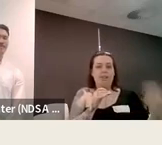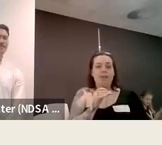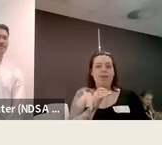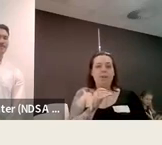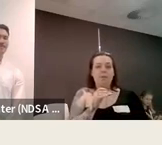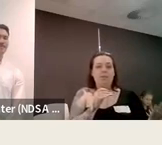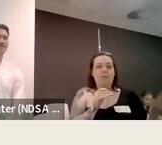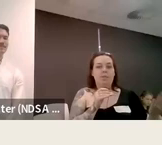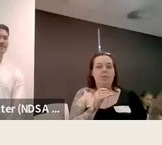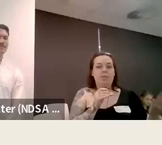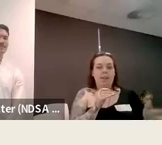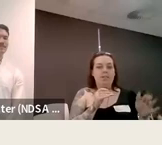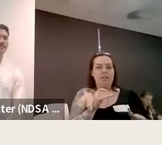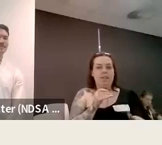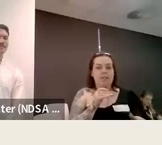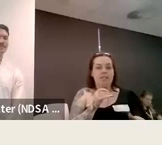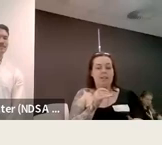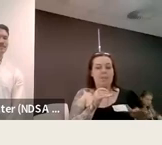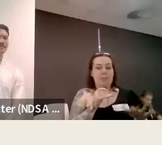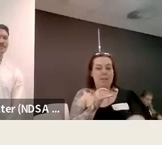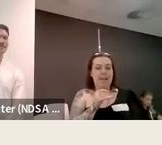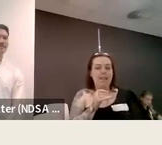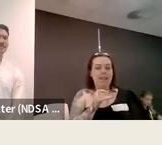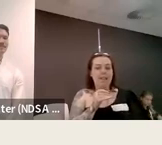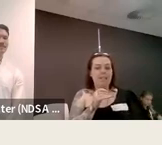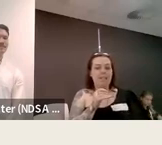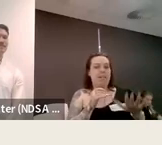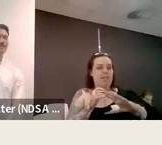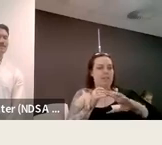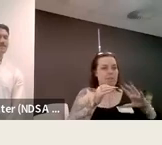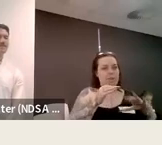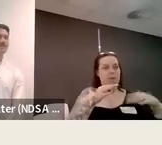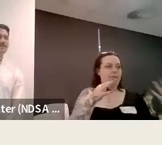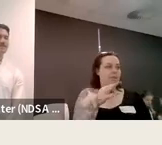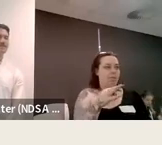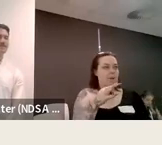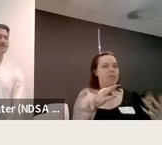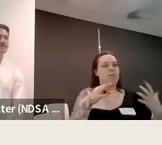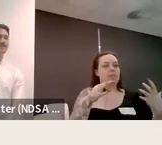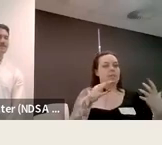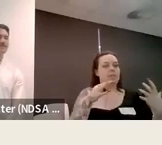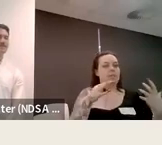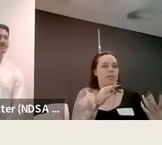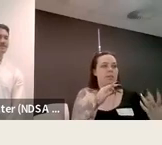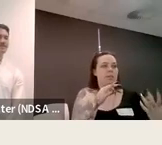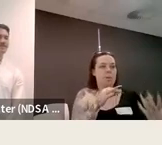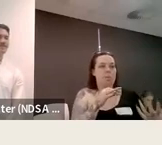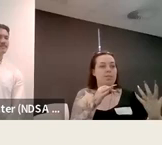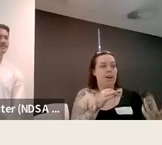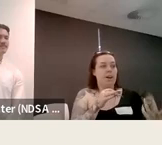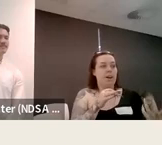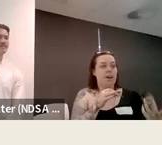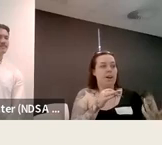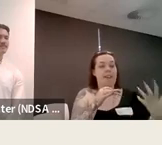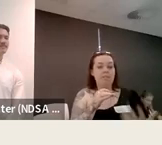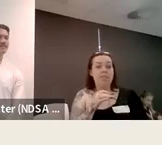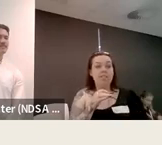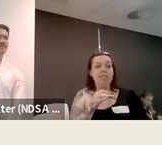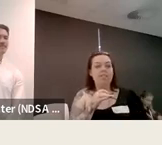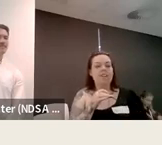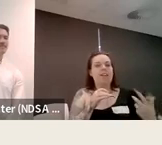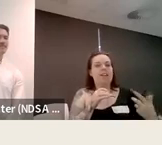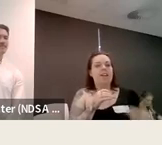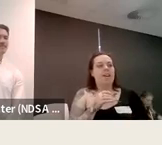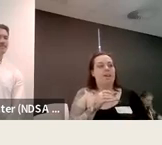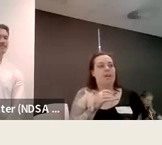then also have steering groups to finalize strategies and plans so then we get all this information we sit together as a group of staff and